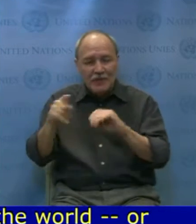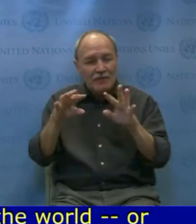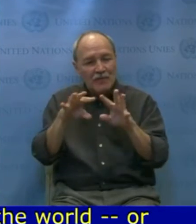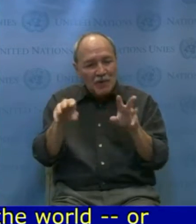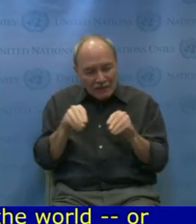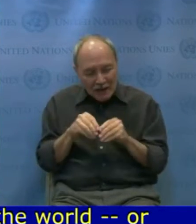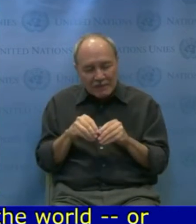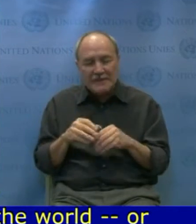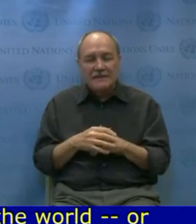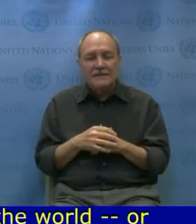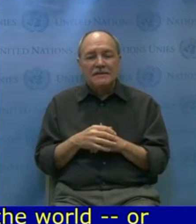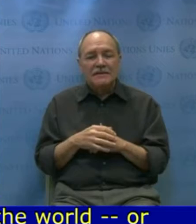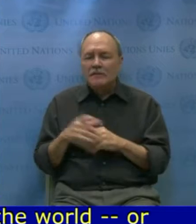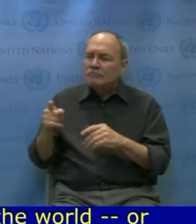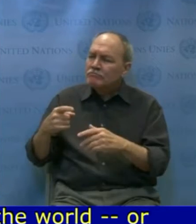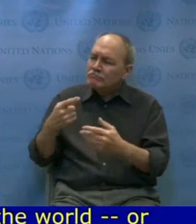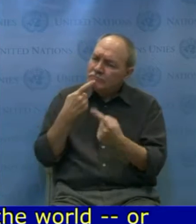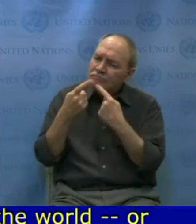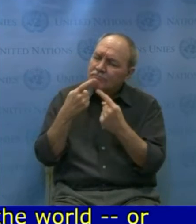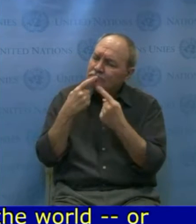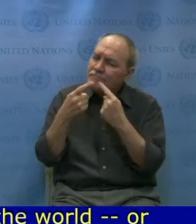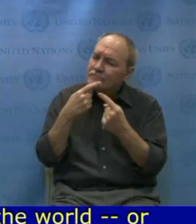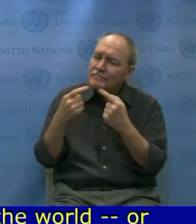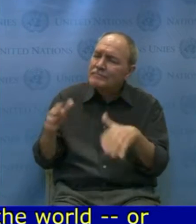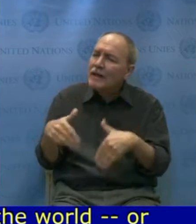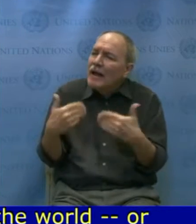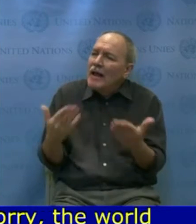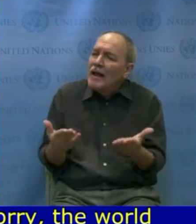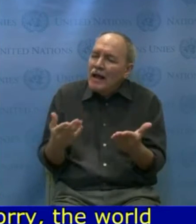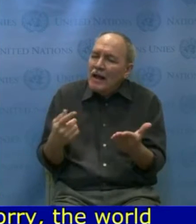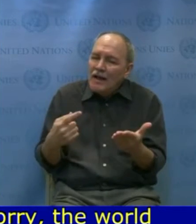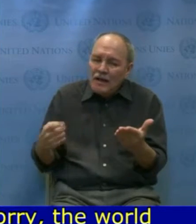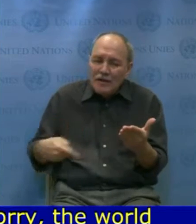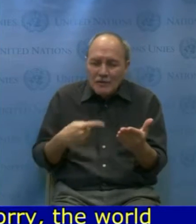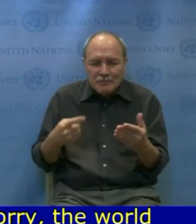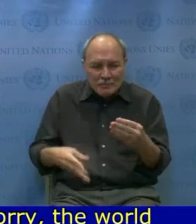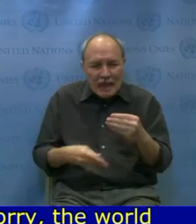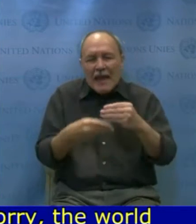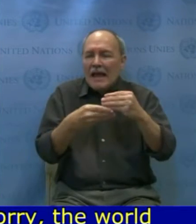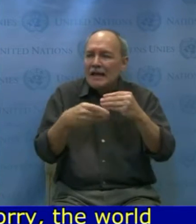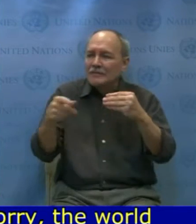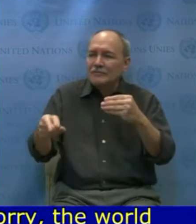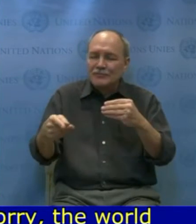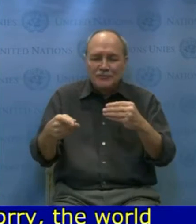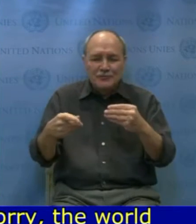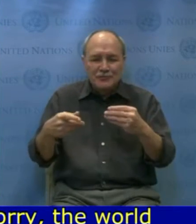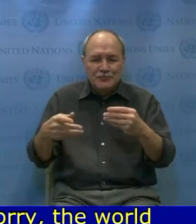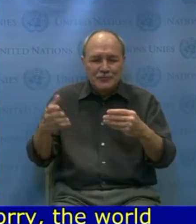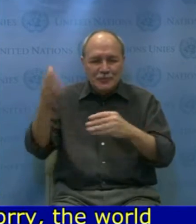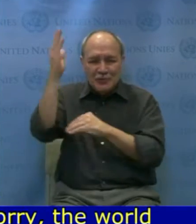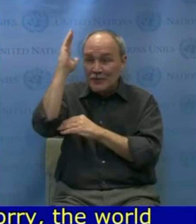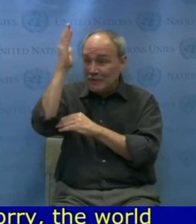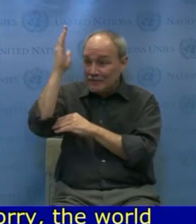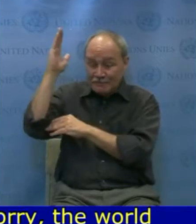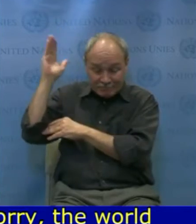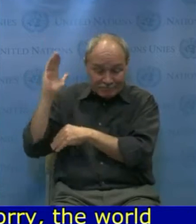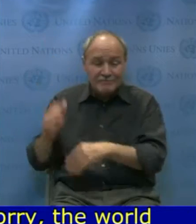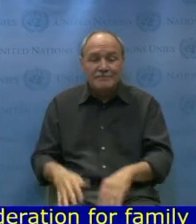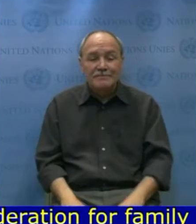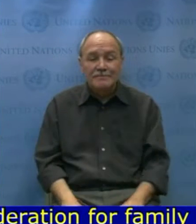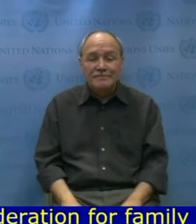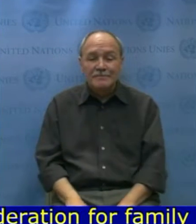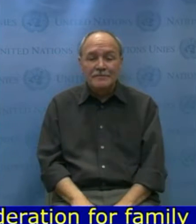that you consider can add value to the panel that will be following this opening. Thank you.